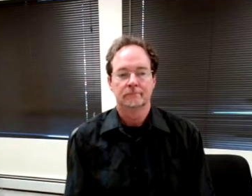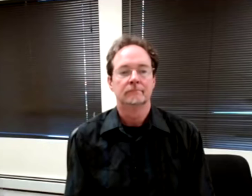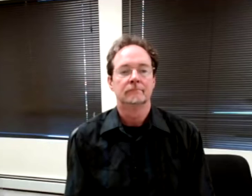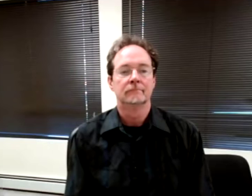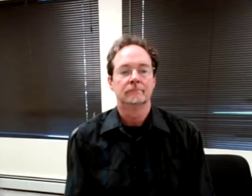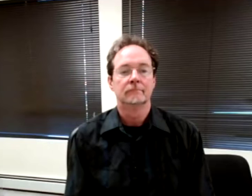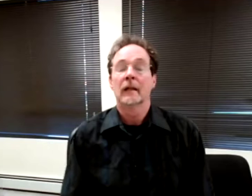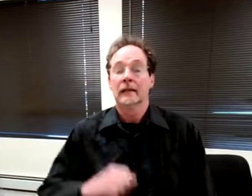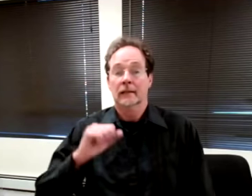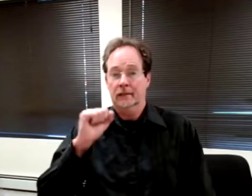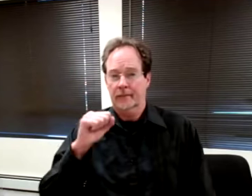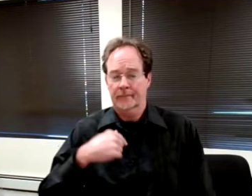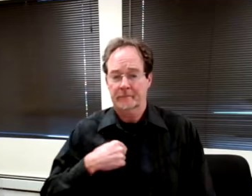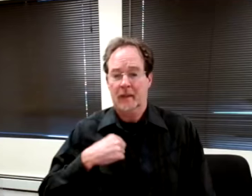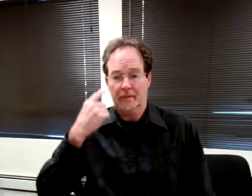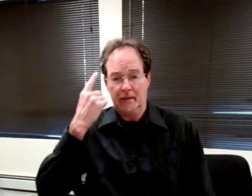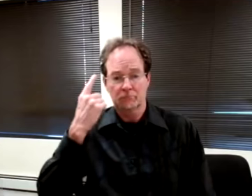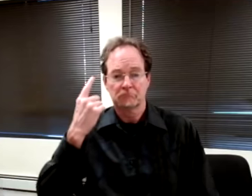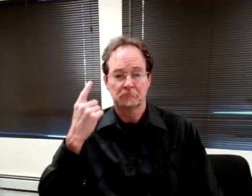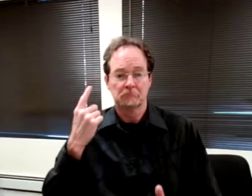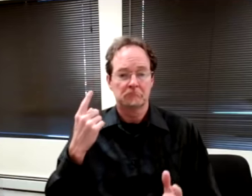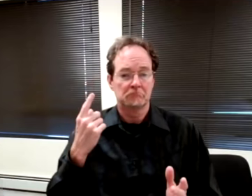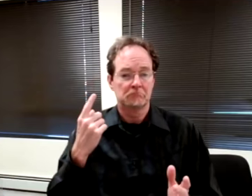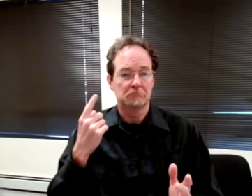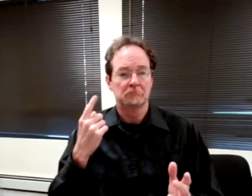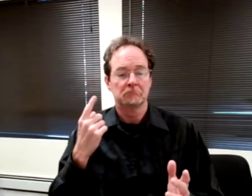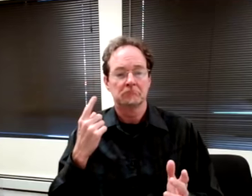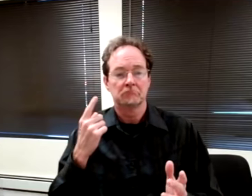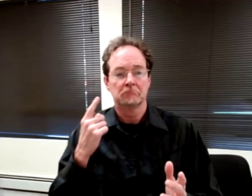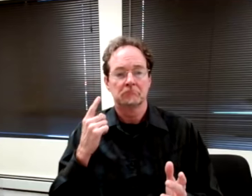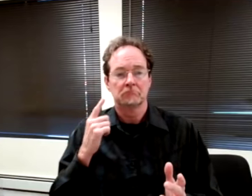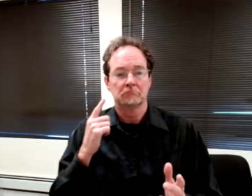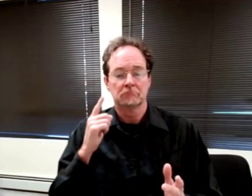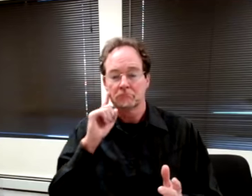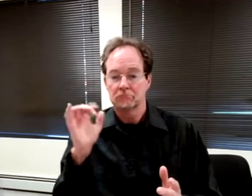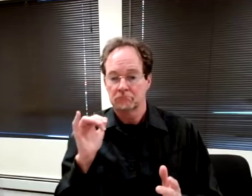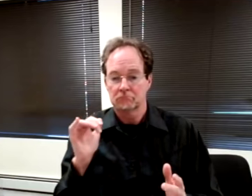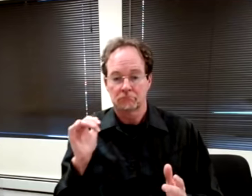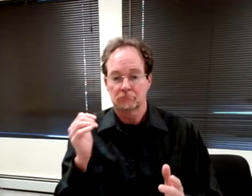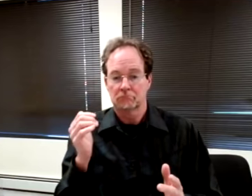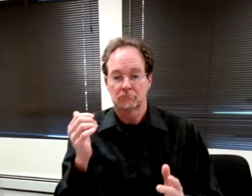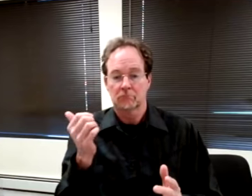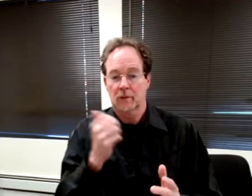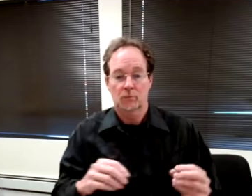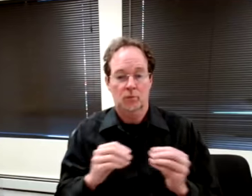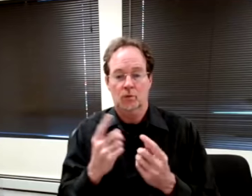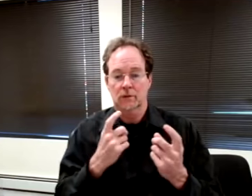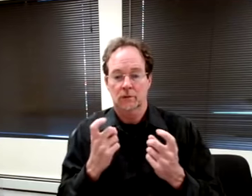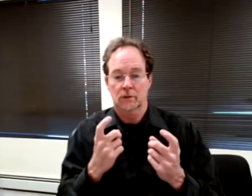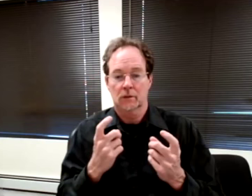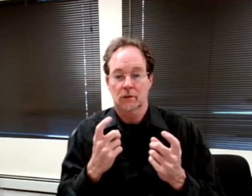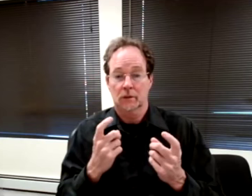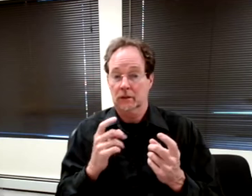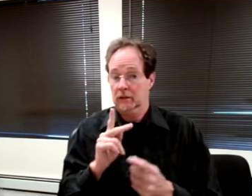Yeah. Yeah. So I think it sounds like there are no more questions. Catherine, do we want to wrap